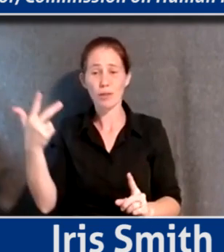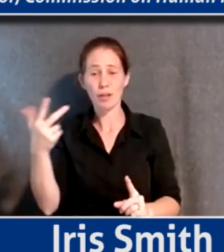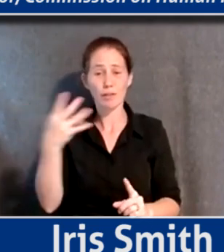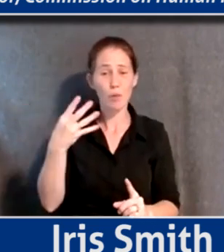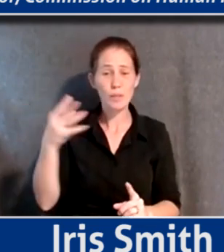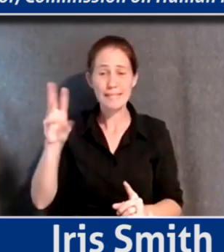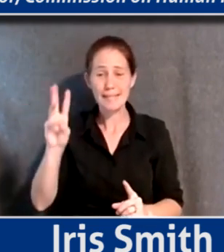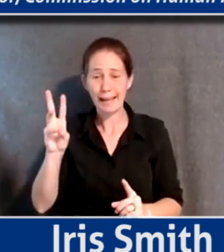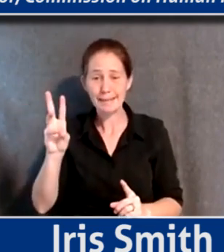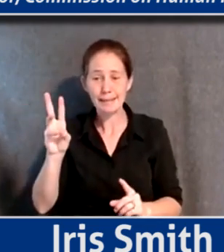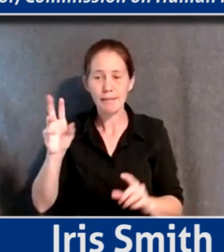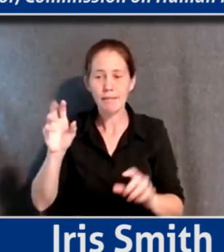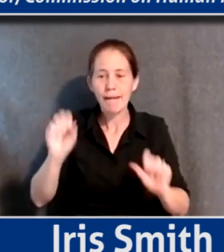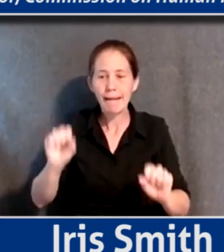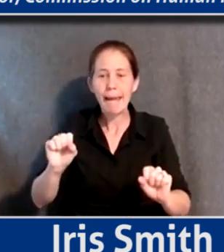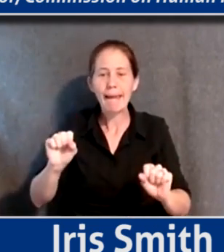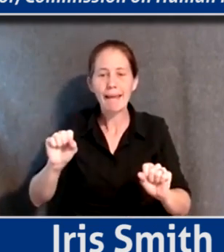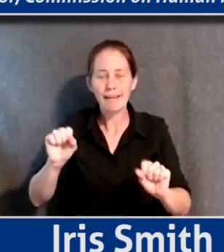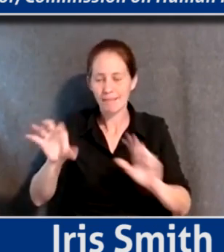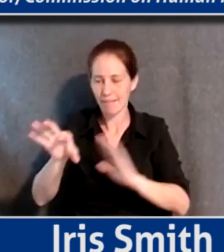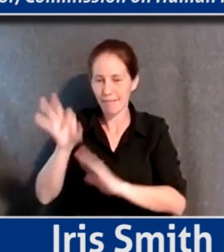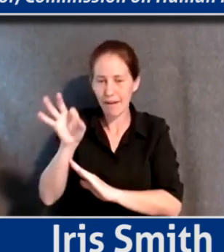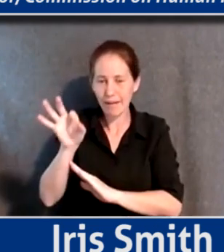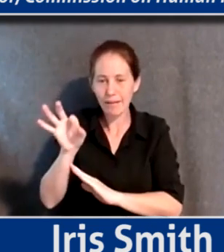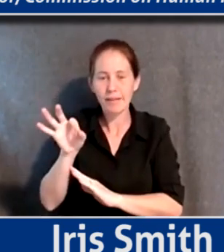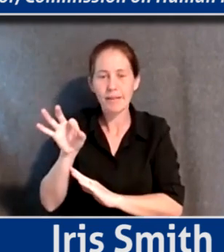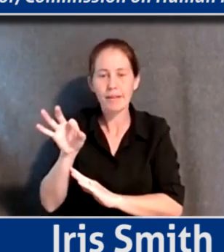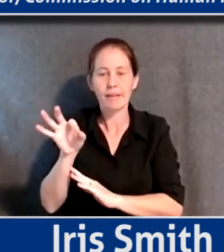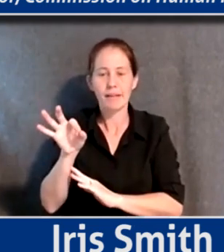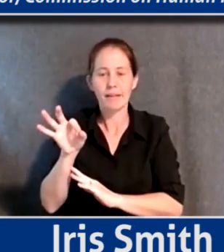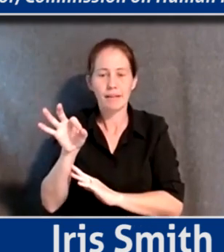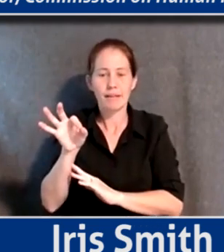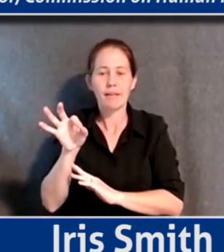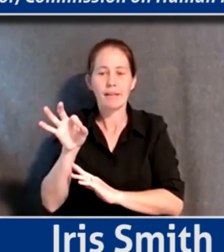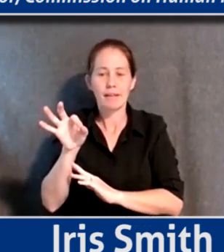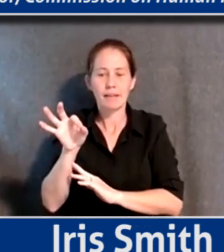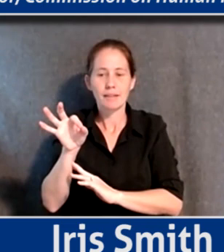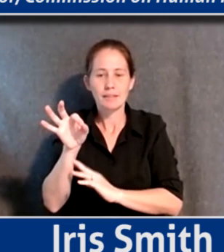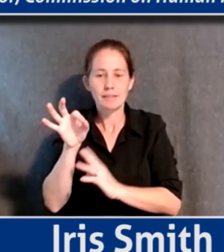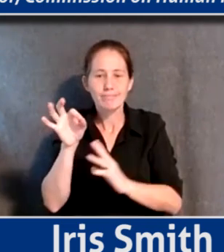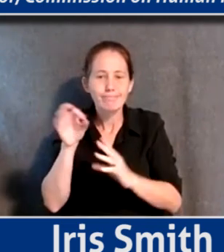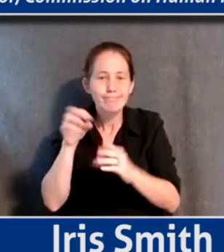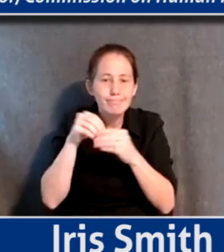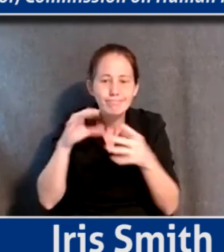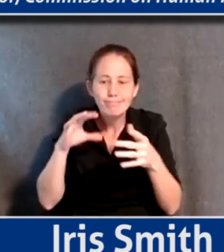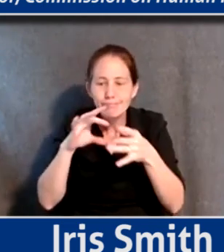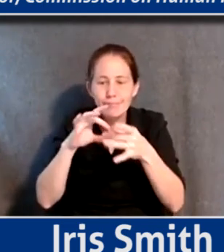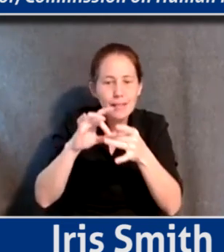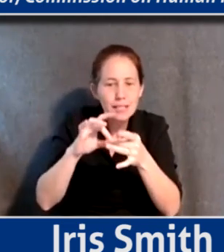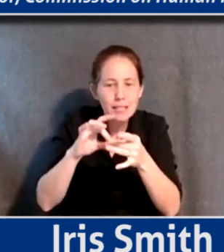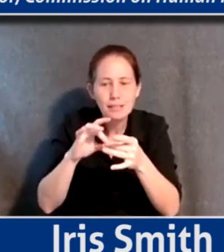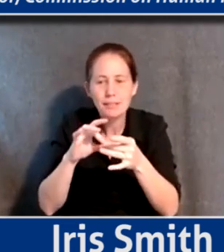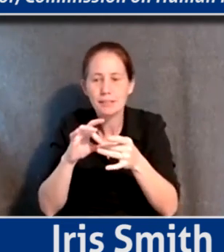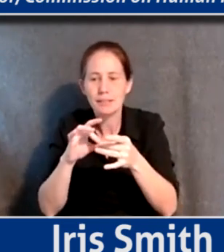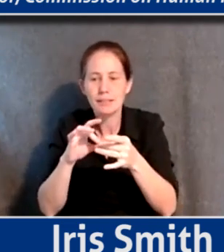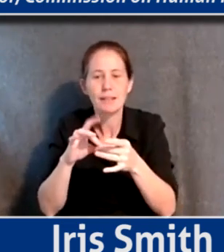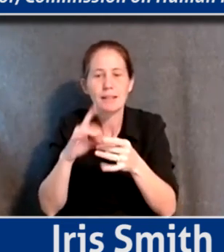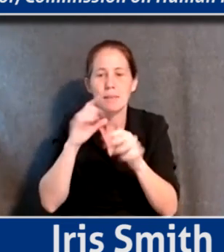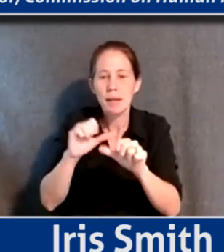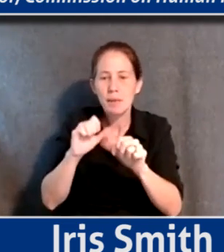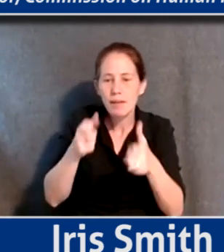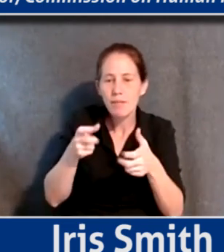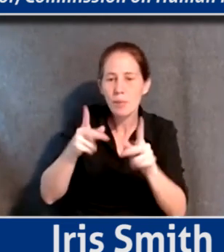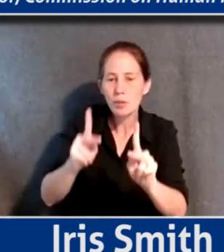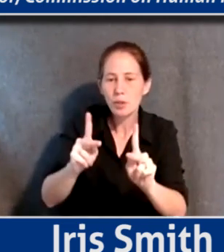you know, can find intersections and the opportunities for different sectors to collaborate, which is ultimately what's needed